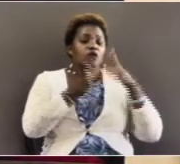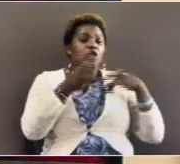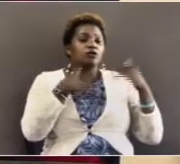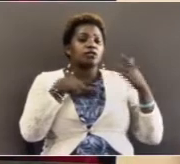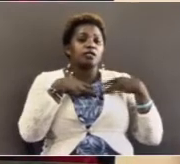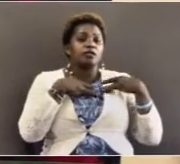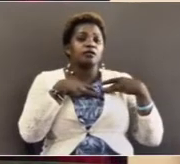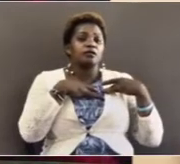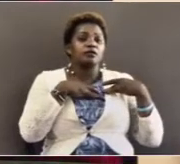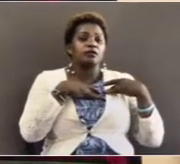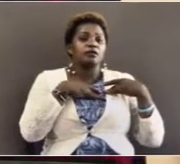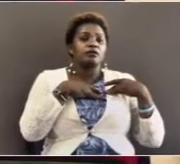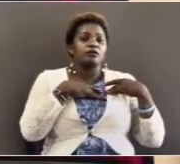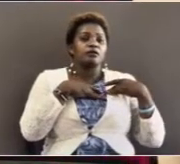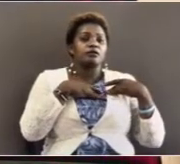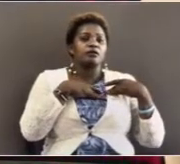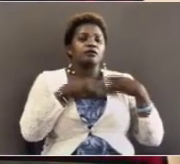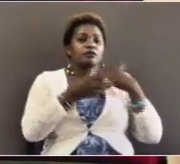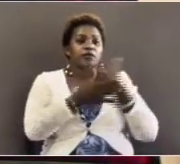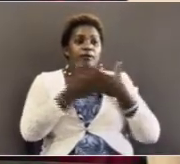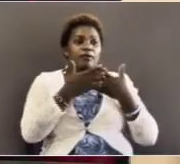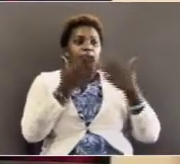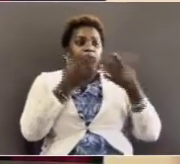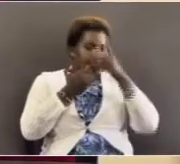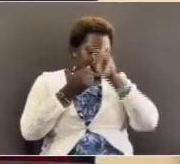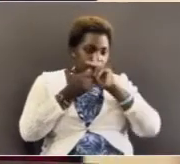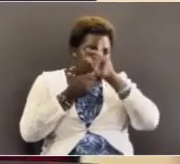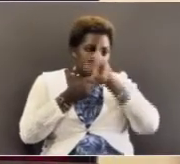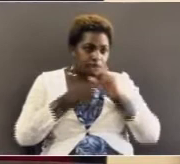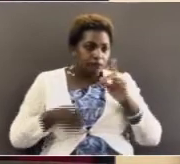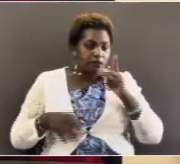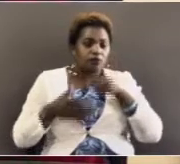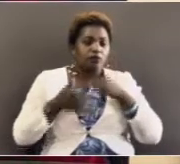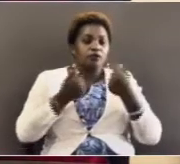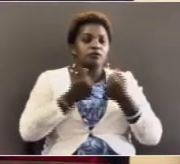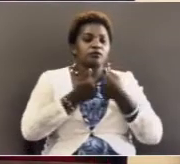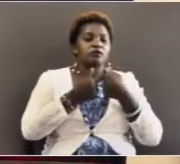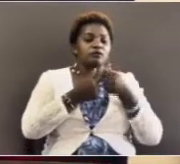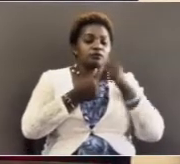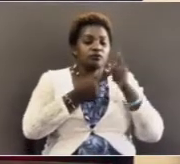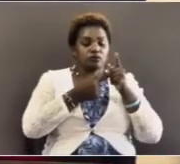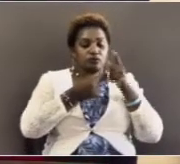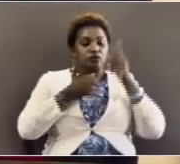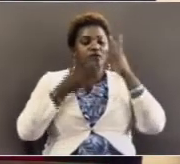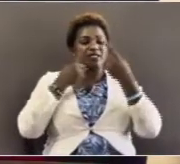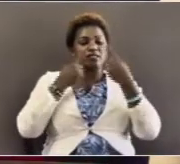concerned and you are discussing maybe something very serious. What is this that you are